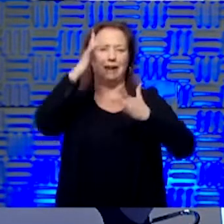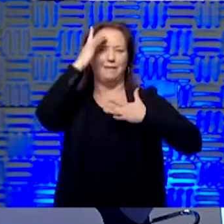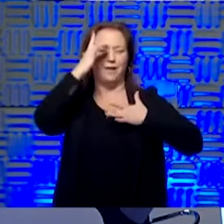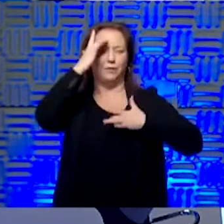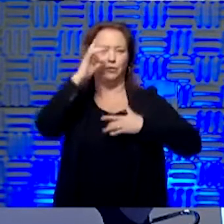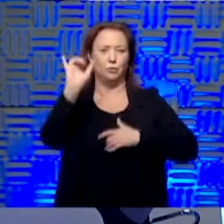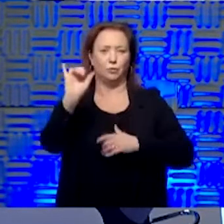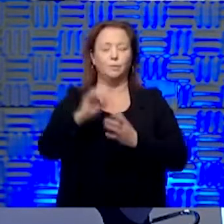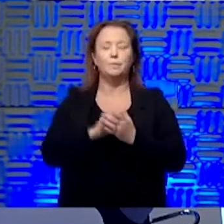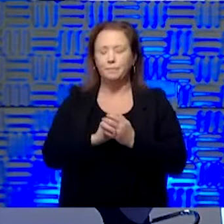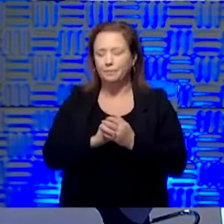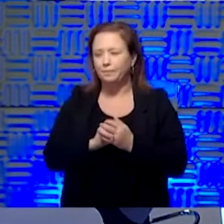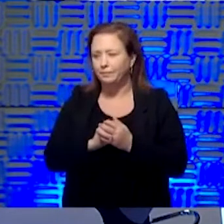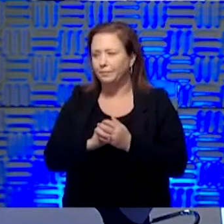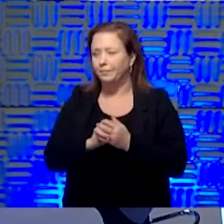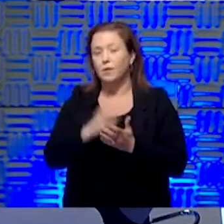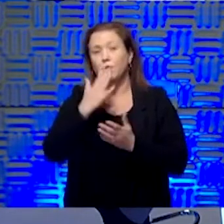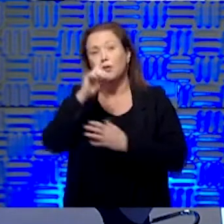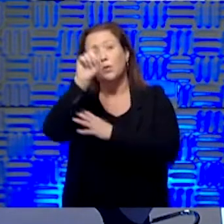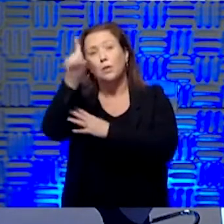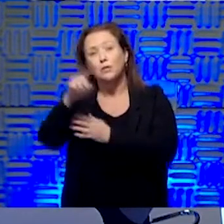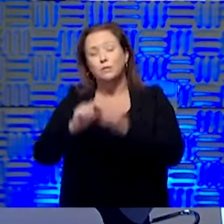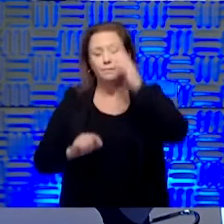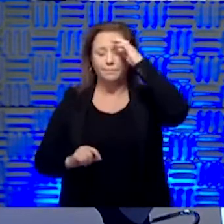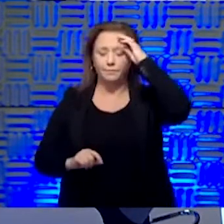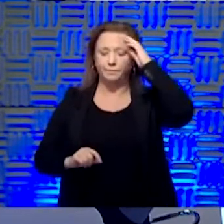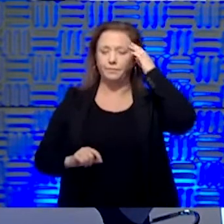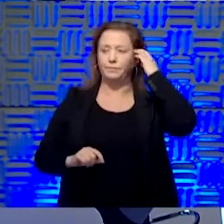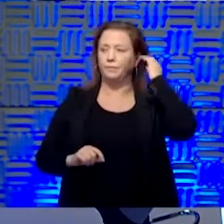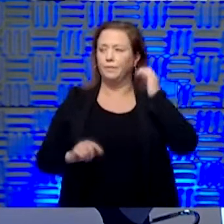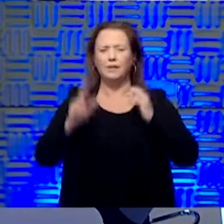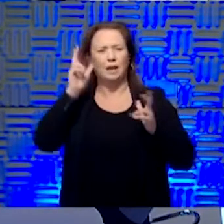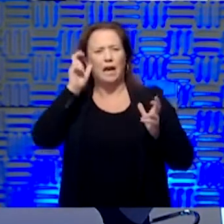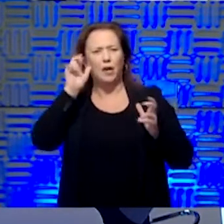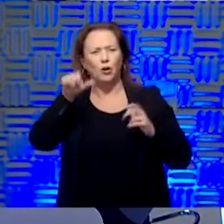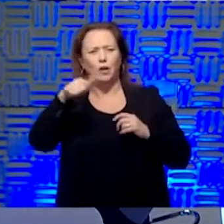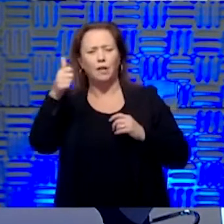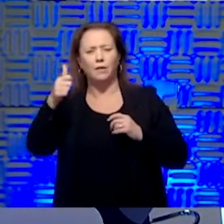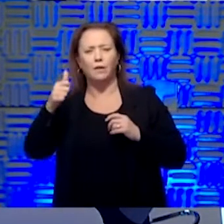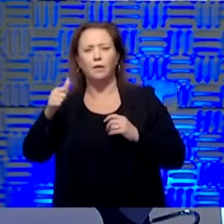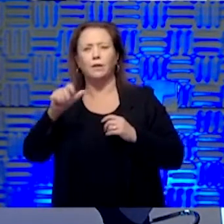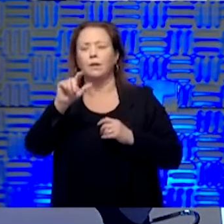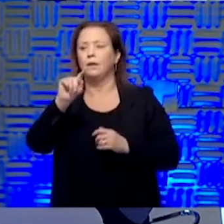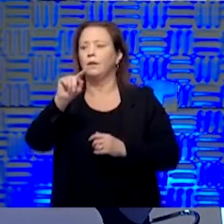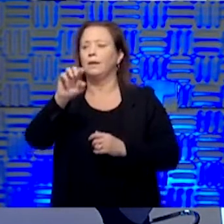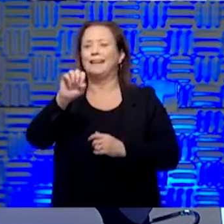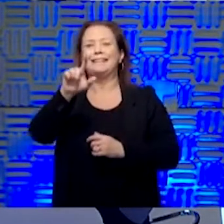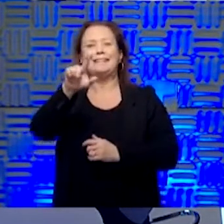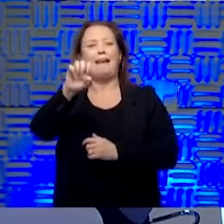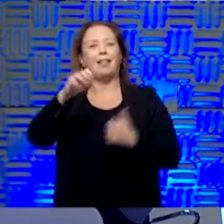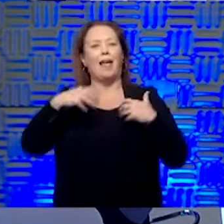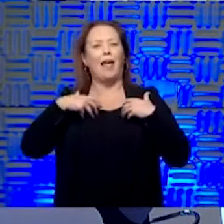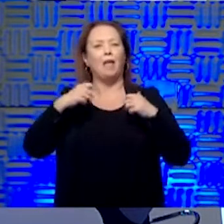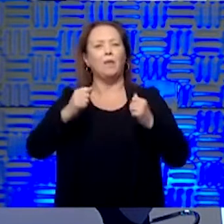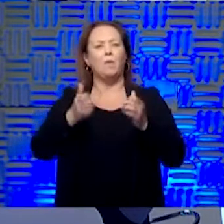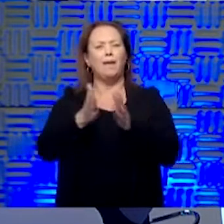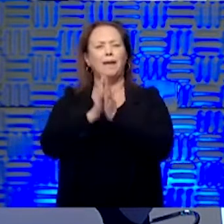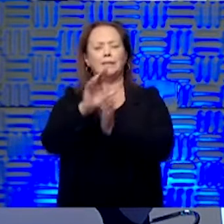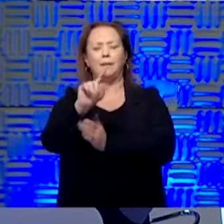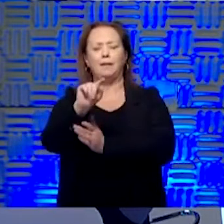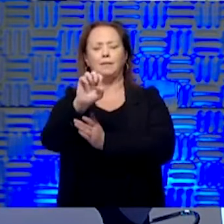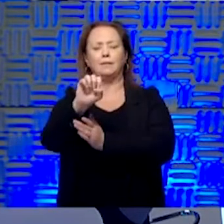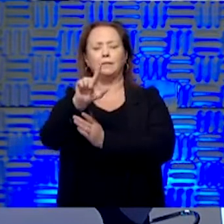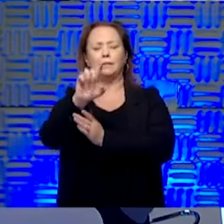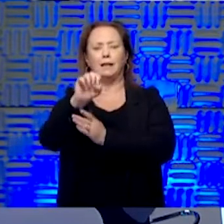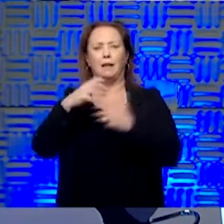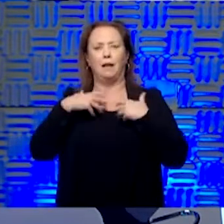they're ahead of us on the curve. Good question. Next question. I heard another telehealth back to the telehealth a little bit, because I